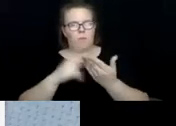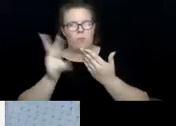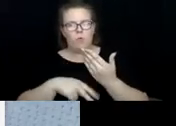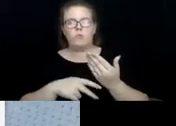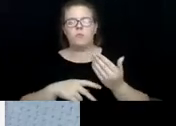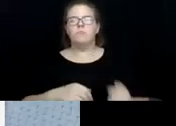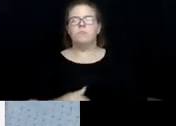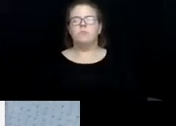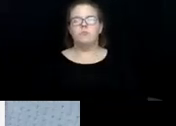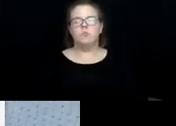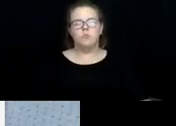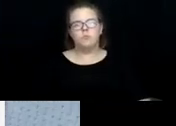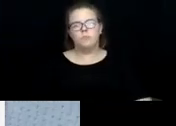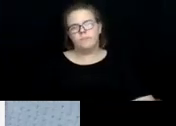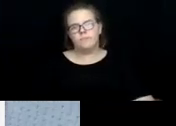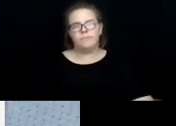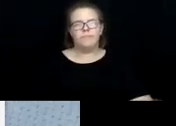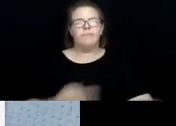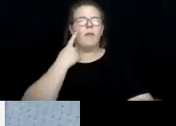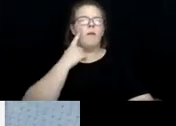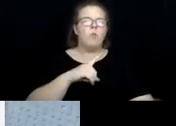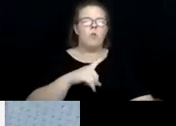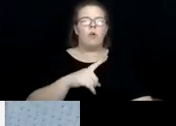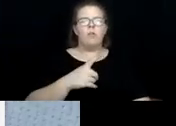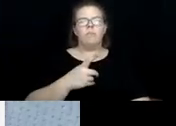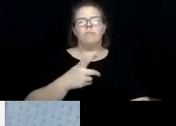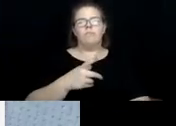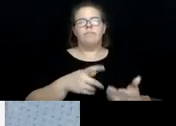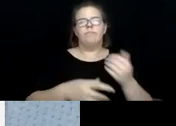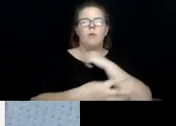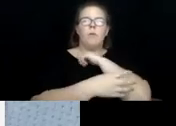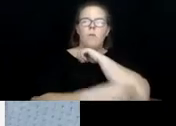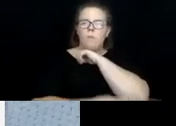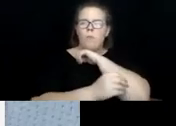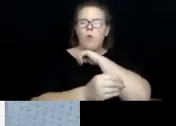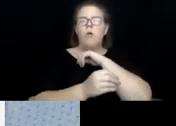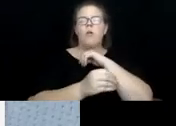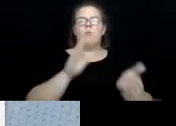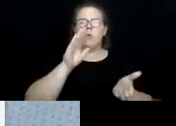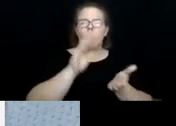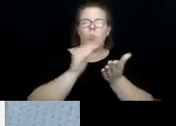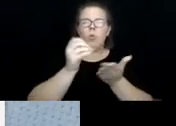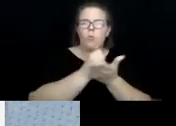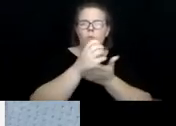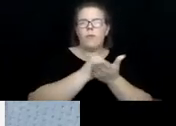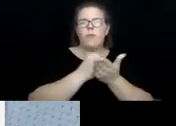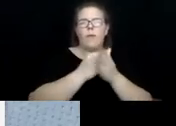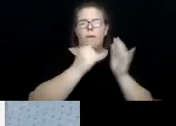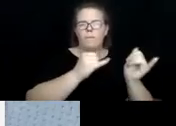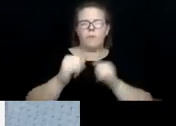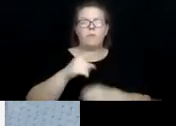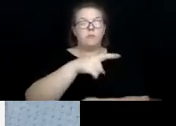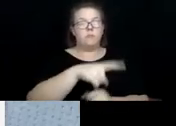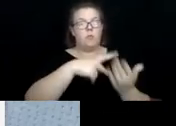low income individuals. And we, that particular program is extremely